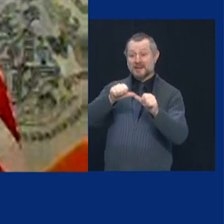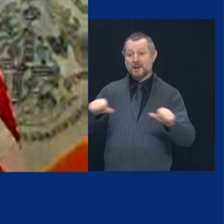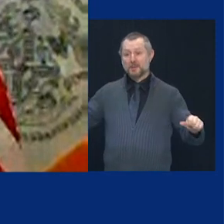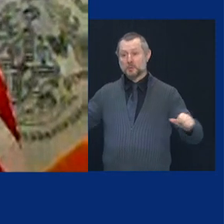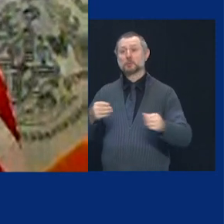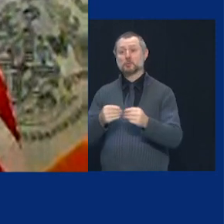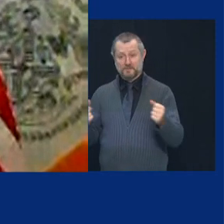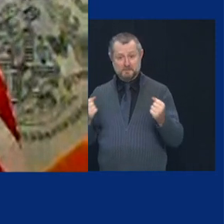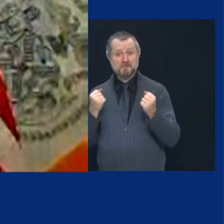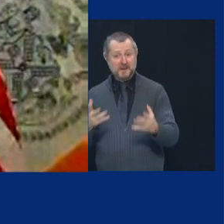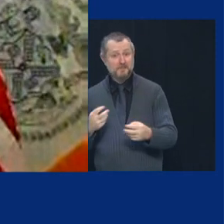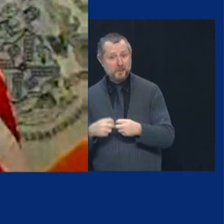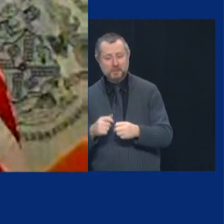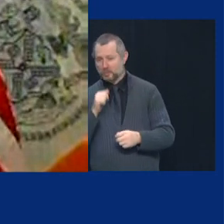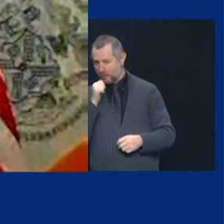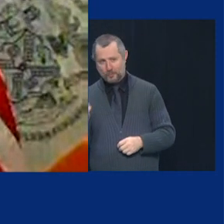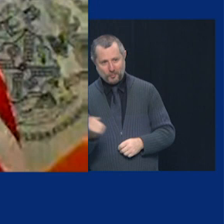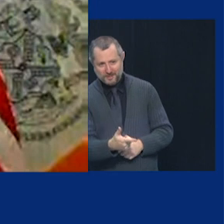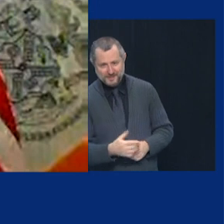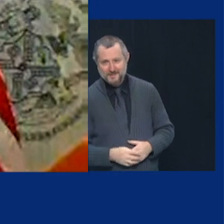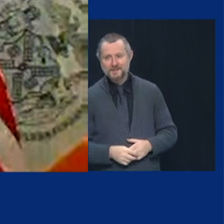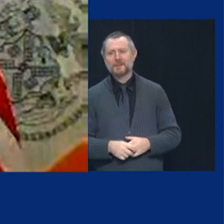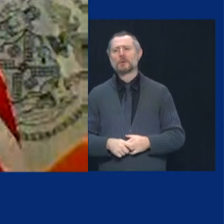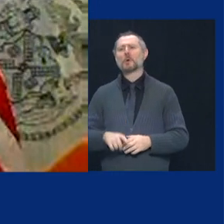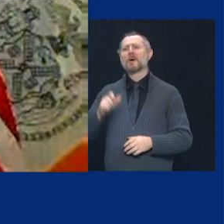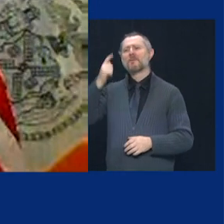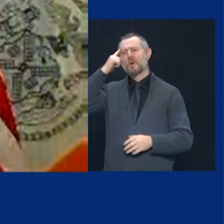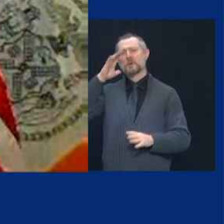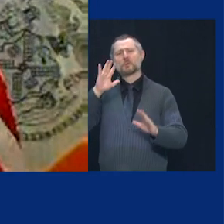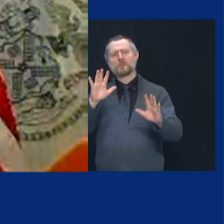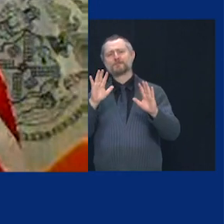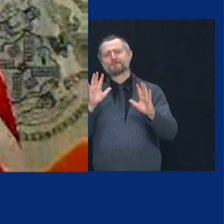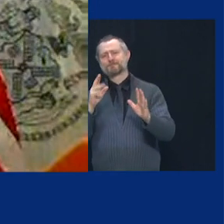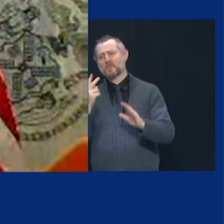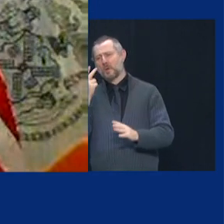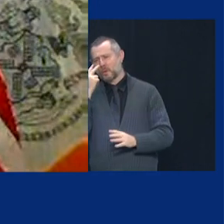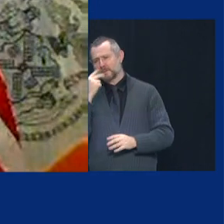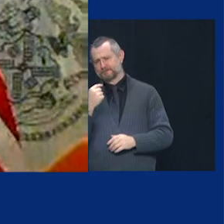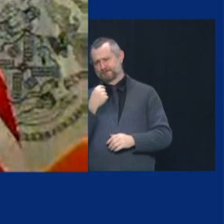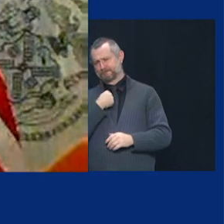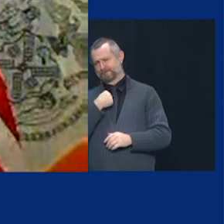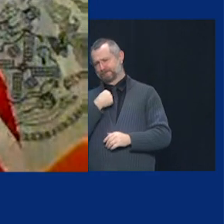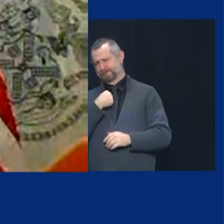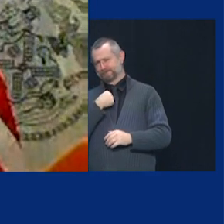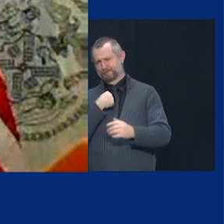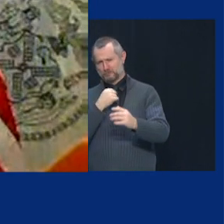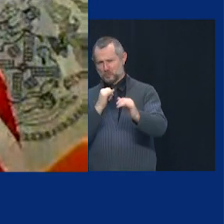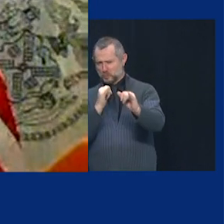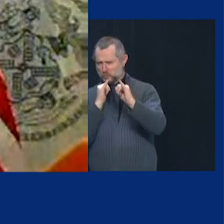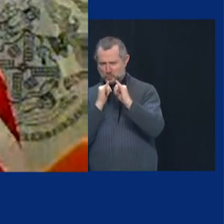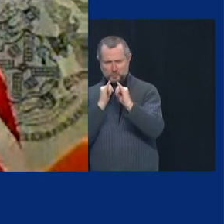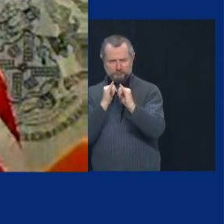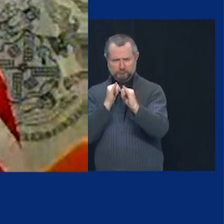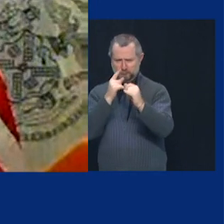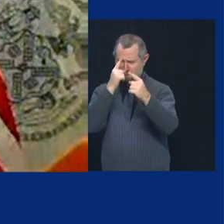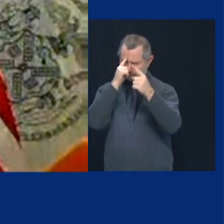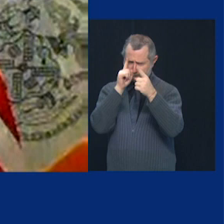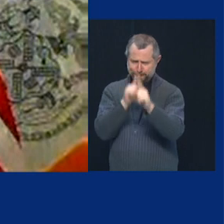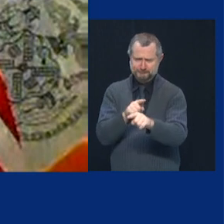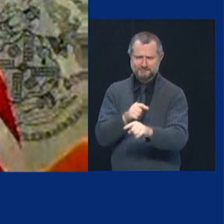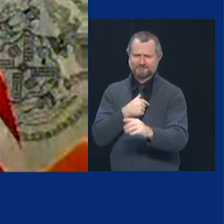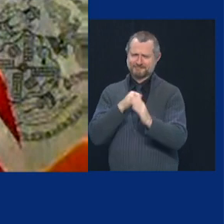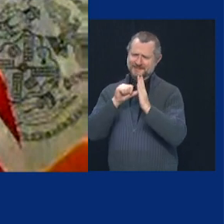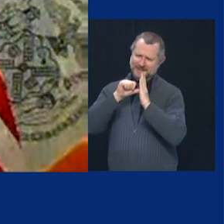governor look um i want to join with you emphatically in reminding our